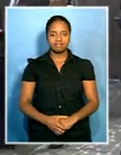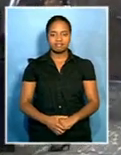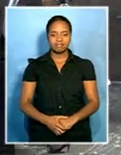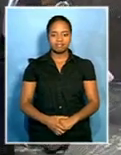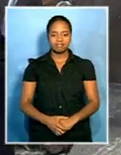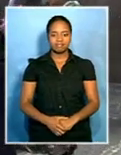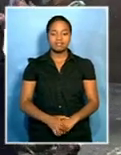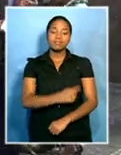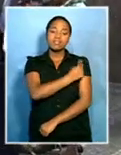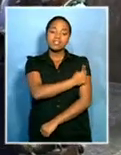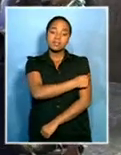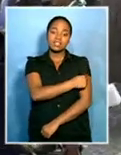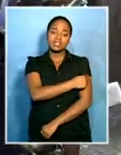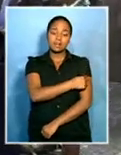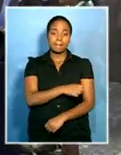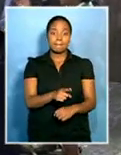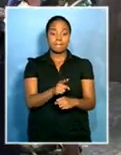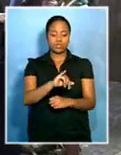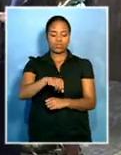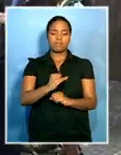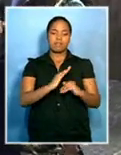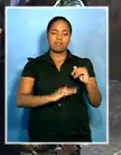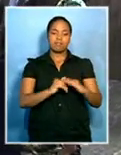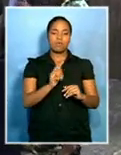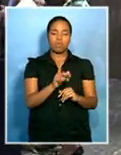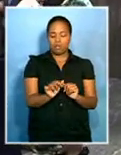The hospital will be built next to Vets University in Johannesburg.